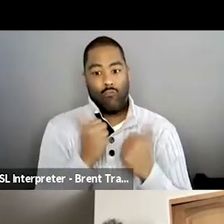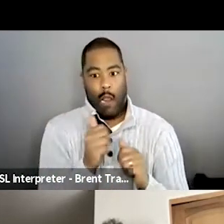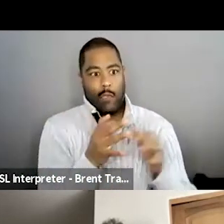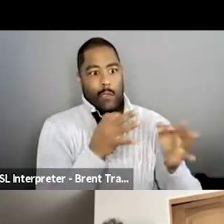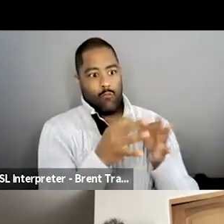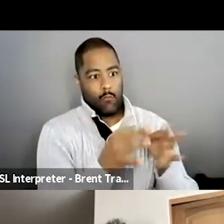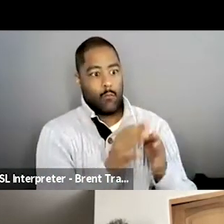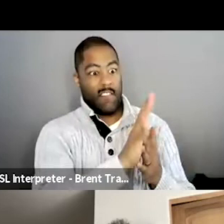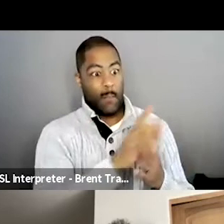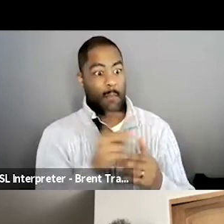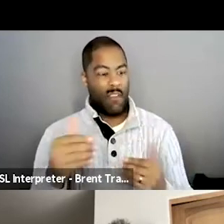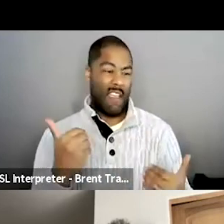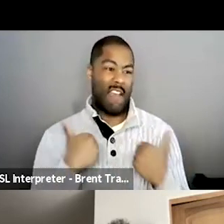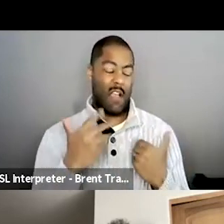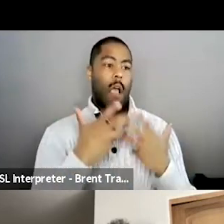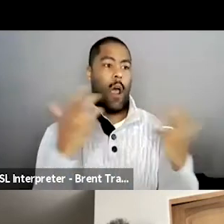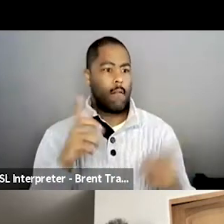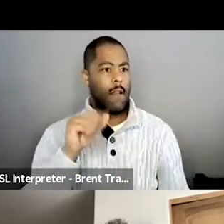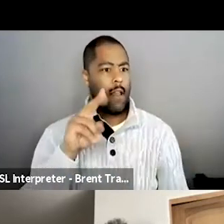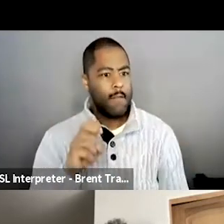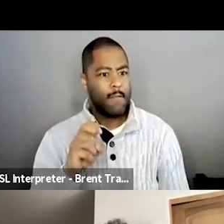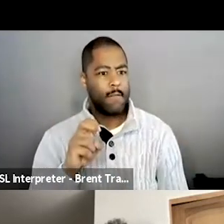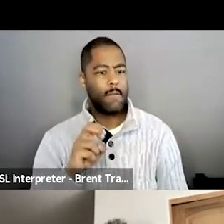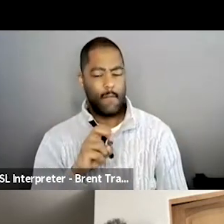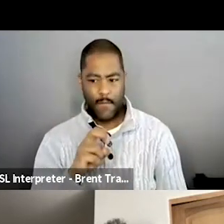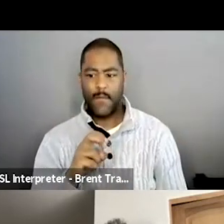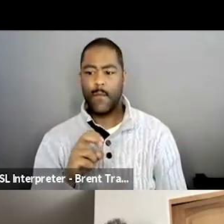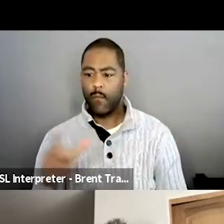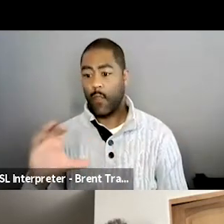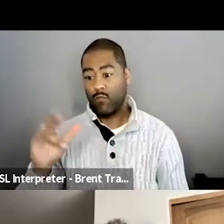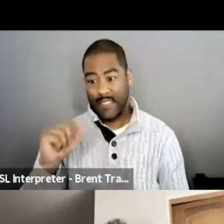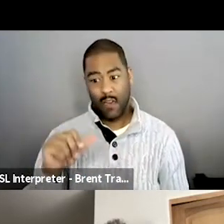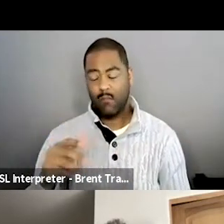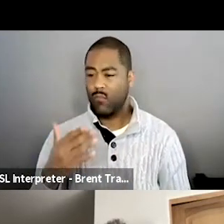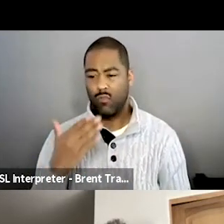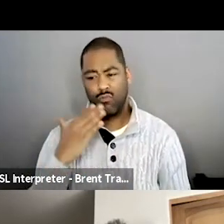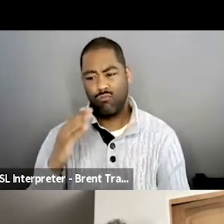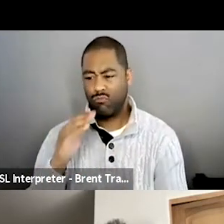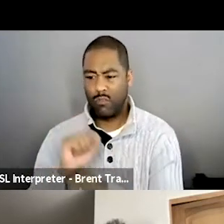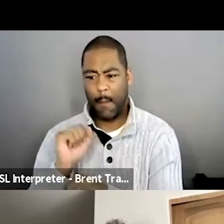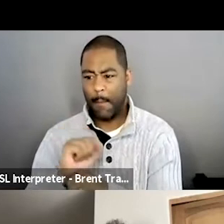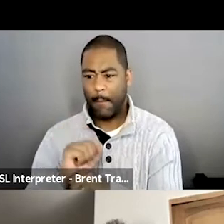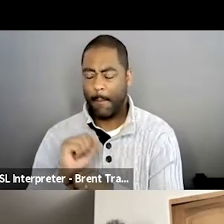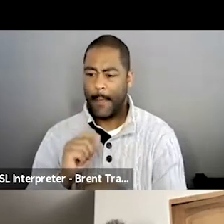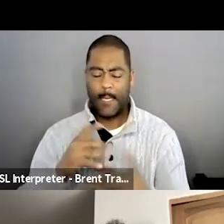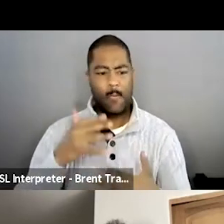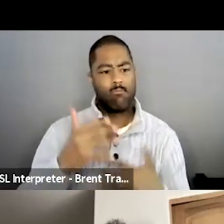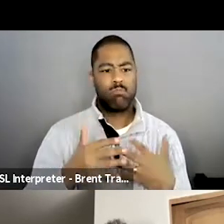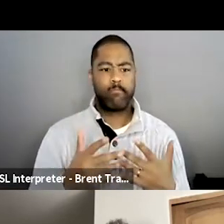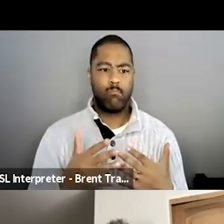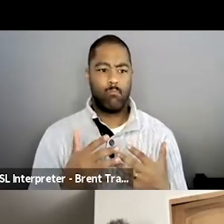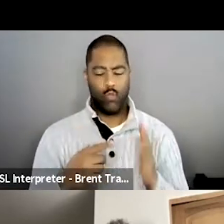hope you would, you would, you would agree that he did a good job. Both of these, these guys did a good job capturing that, but I wanted to, um,